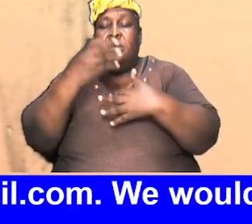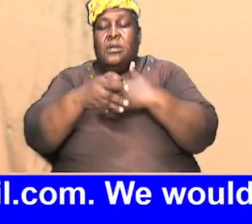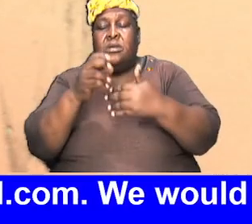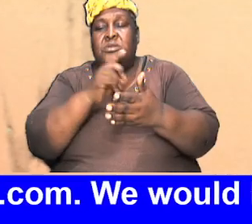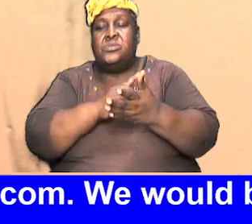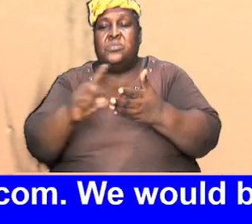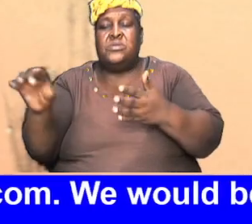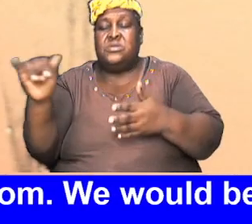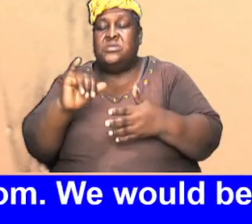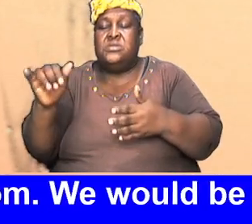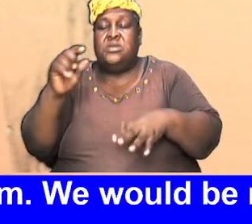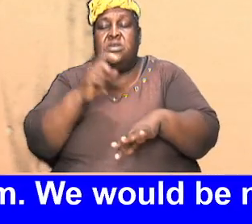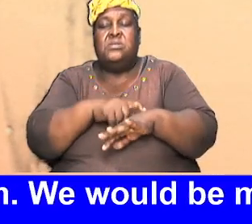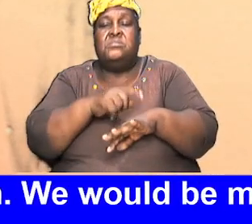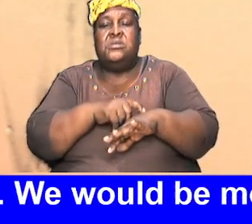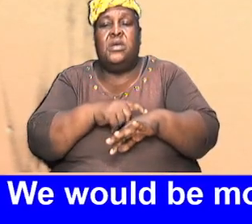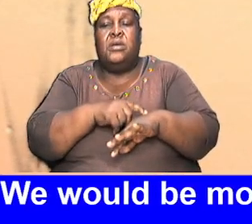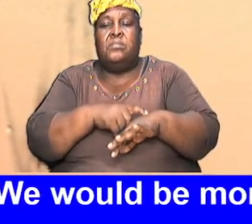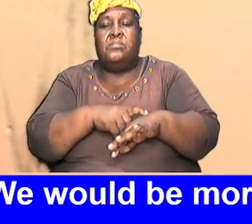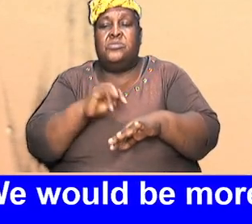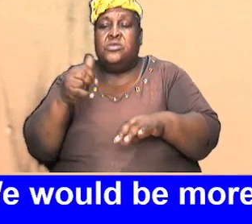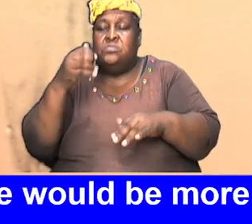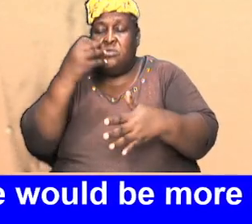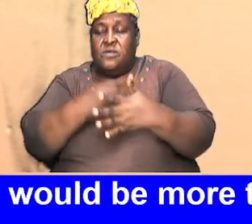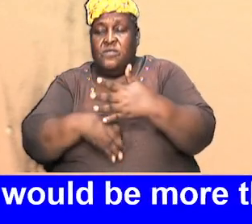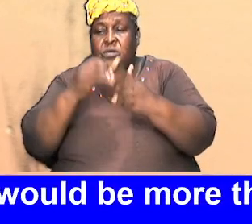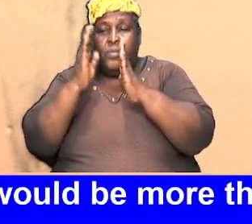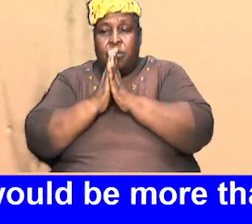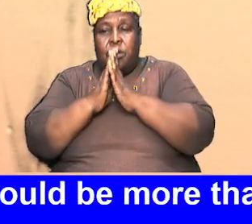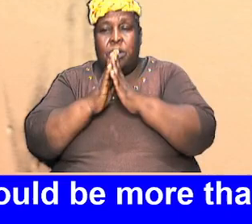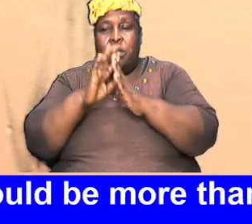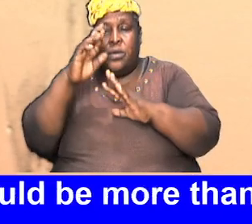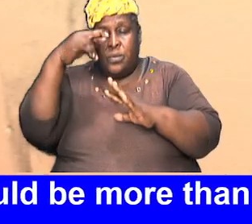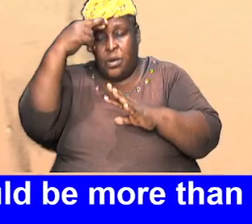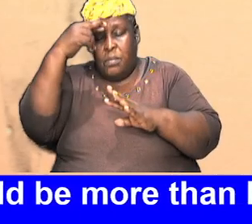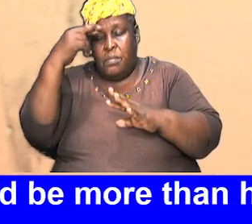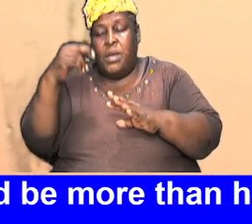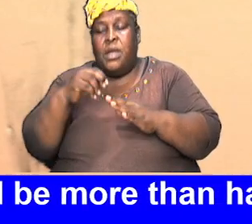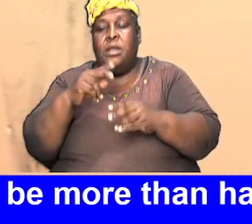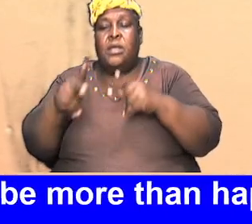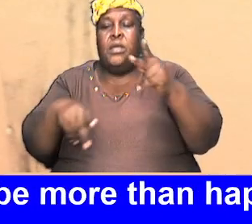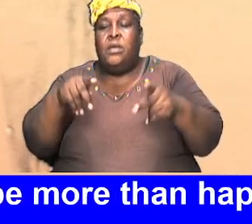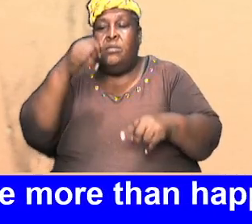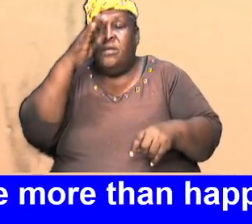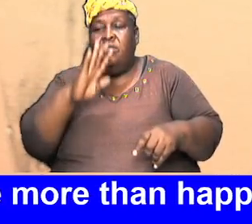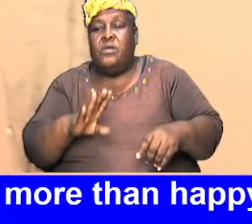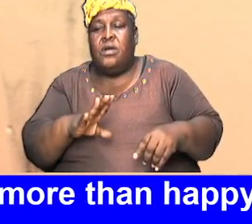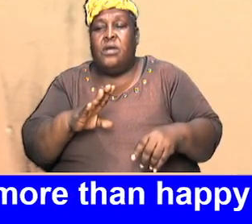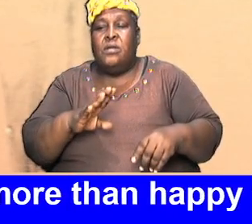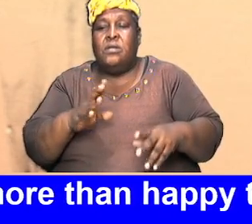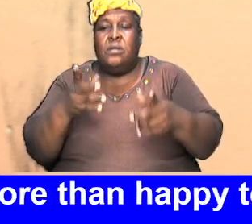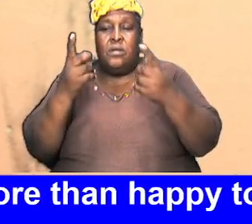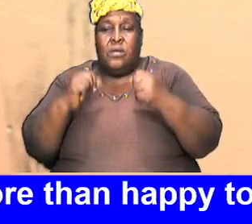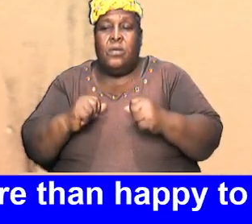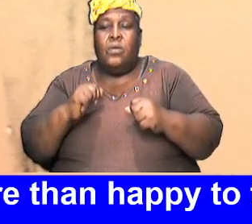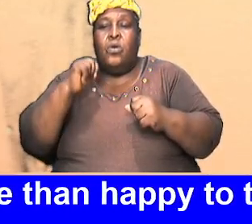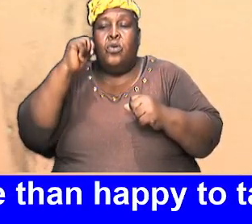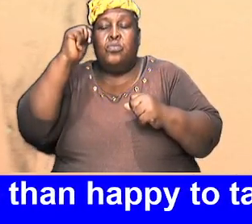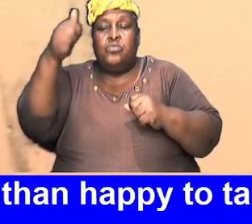time same place just before I pray I just want to remind the saints of God that comes tomorrow we